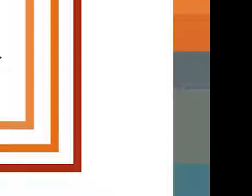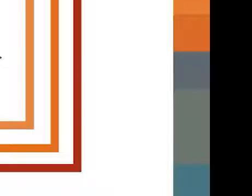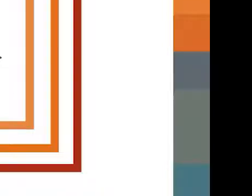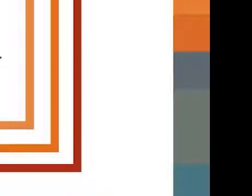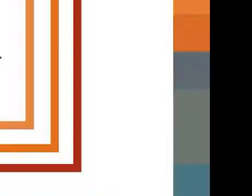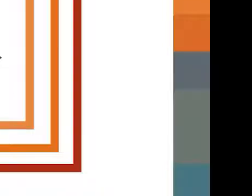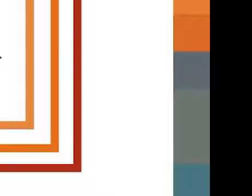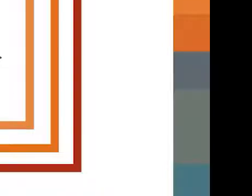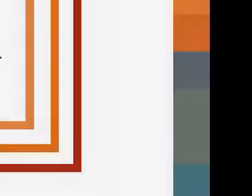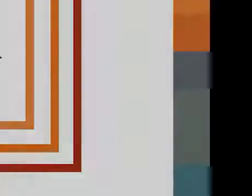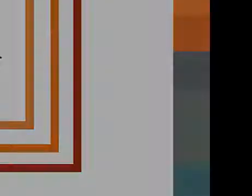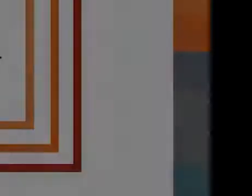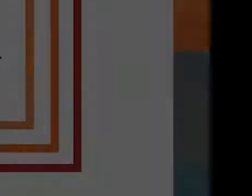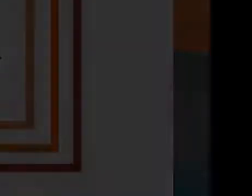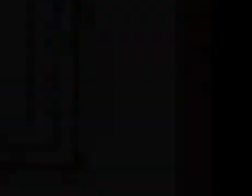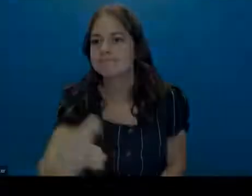information.